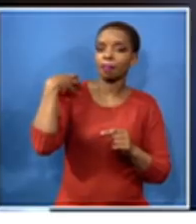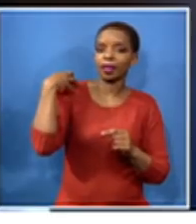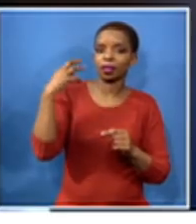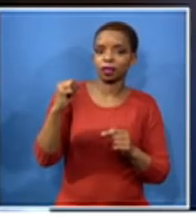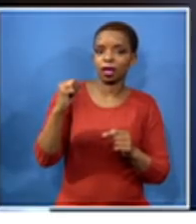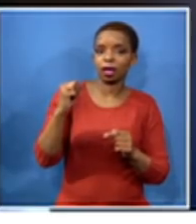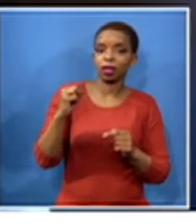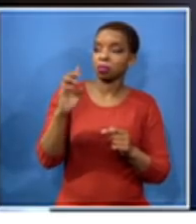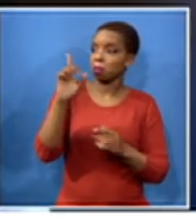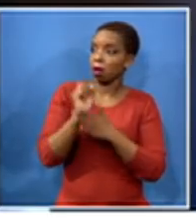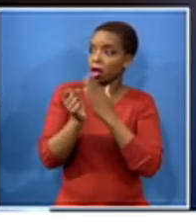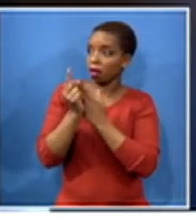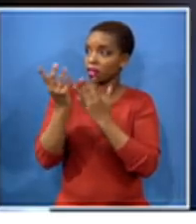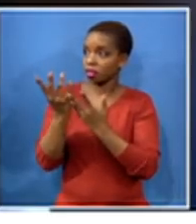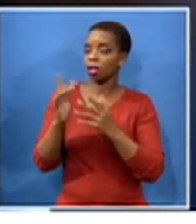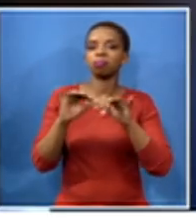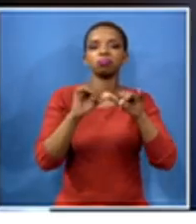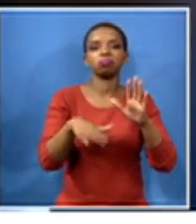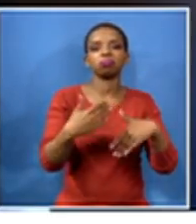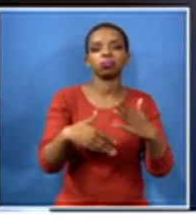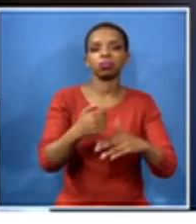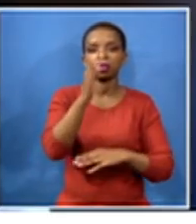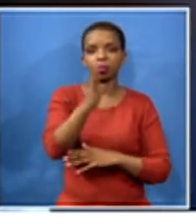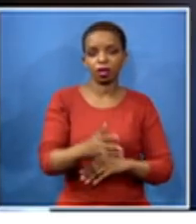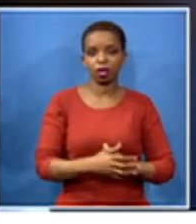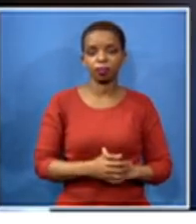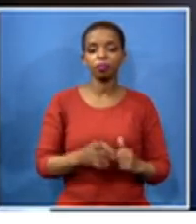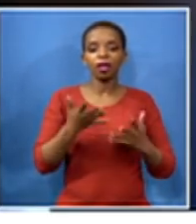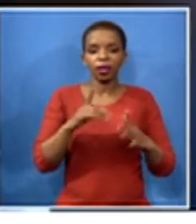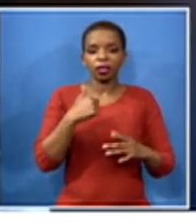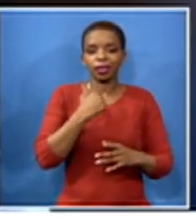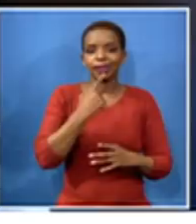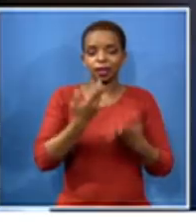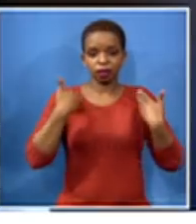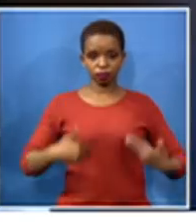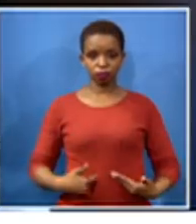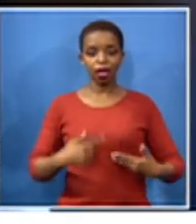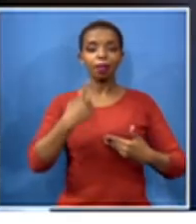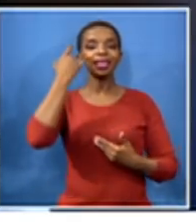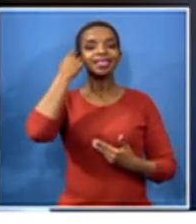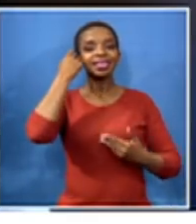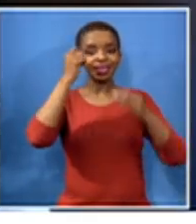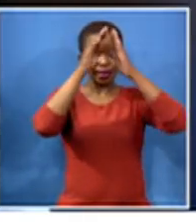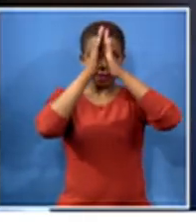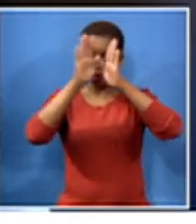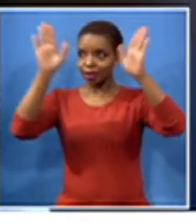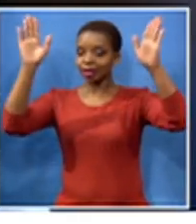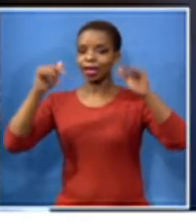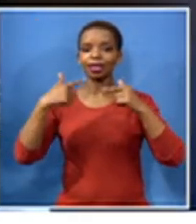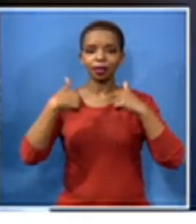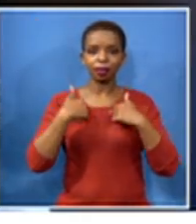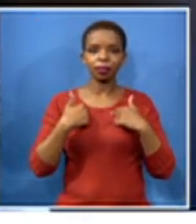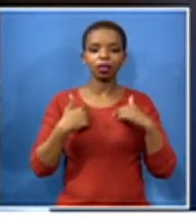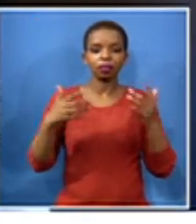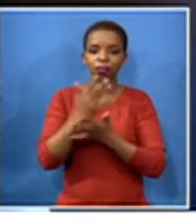as i've said uh i'm the secretary general living with a collective the collective